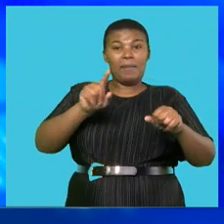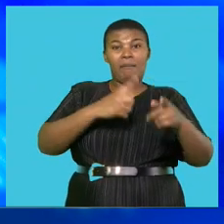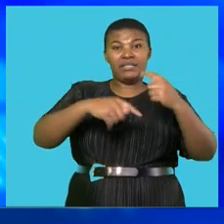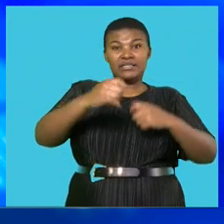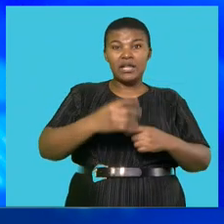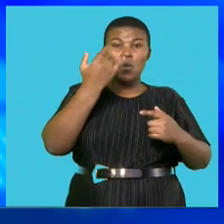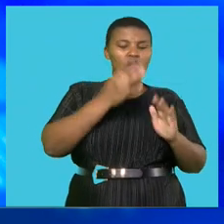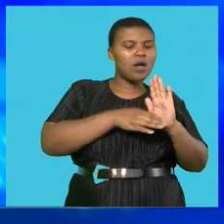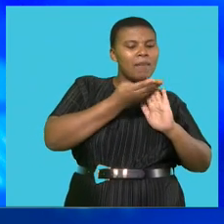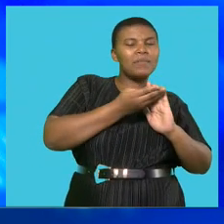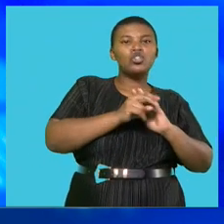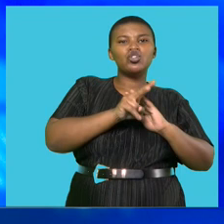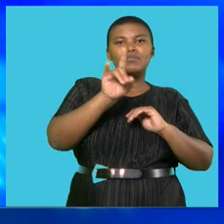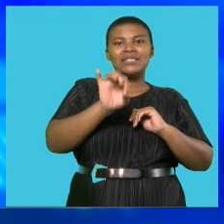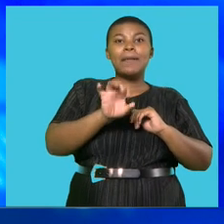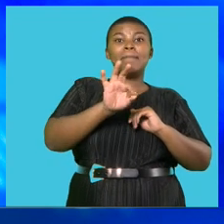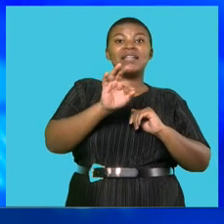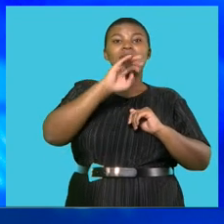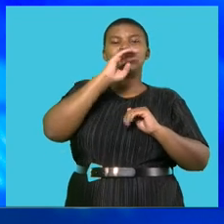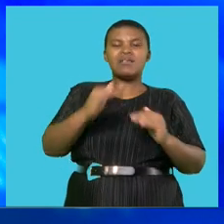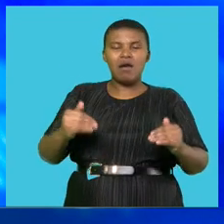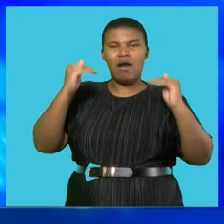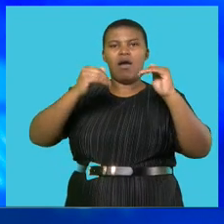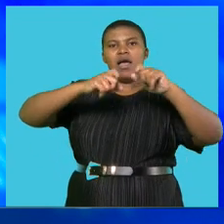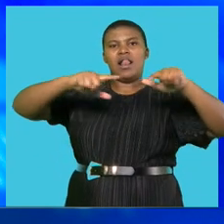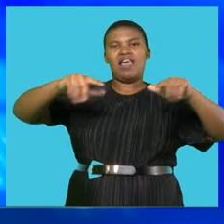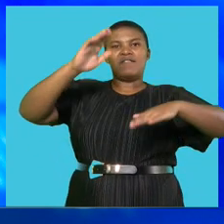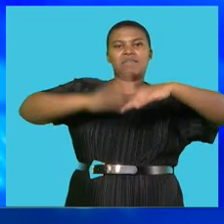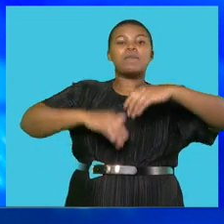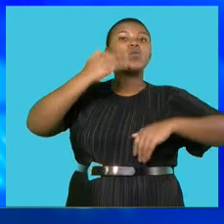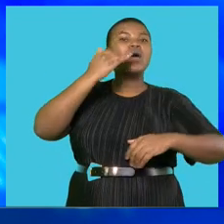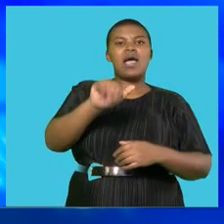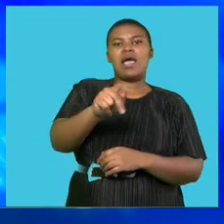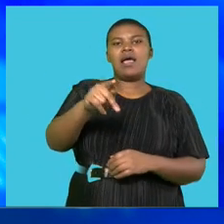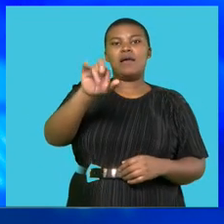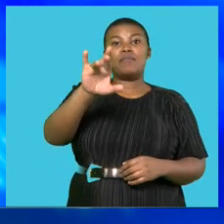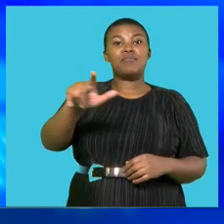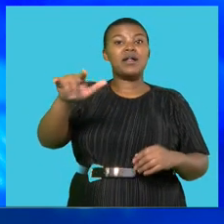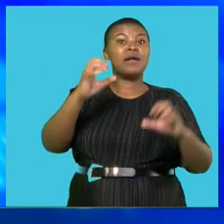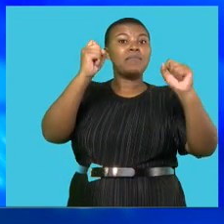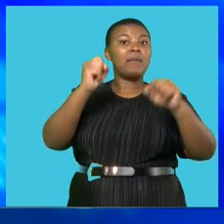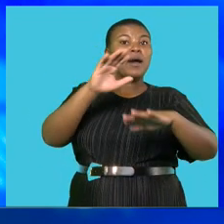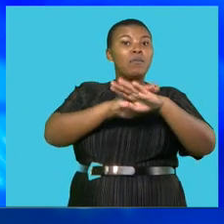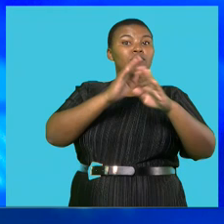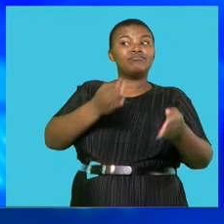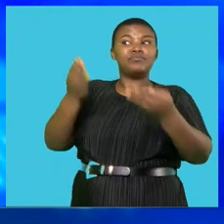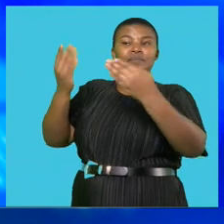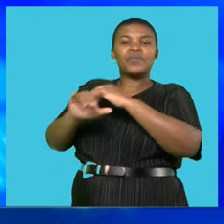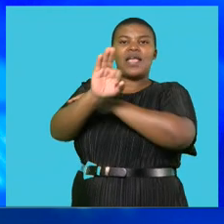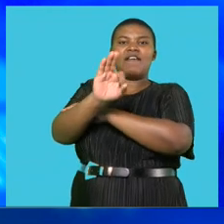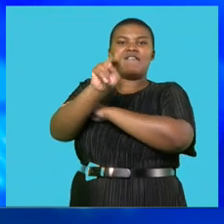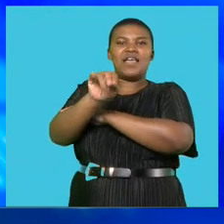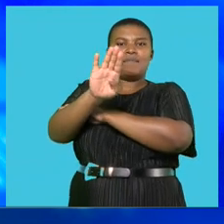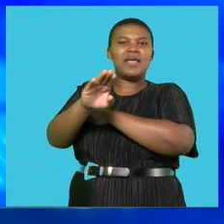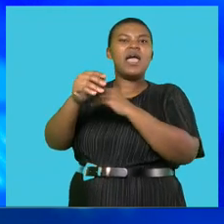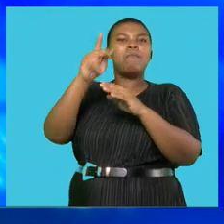% increase on Monday, reaching their highest level since April. To discuss these trends further, we turn to F&B Portfolio